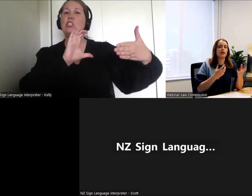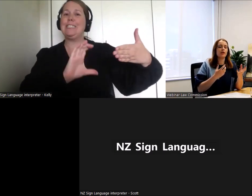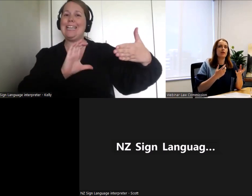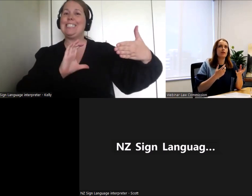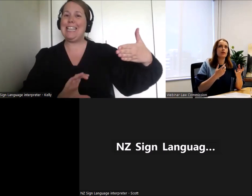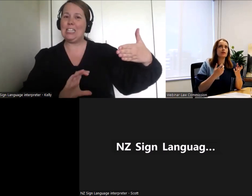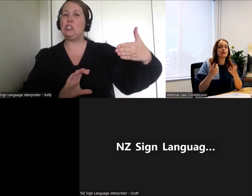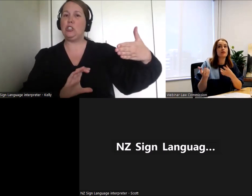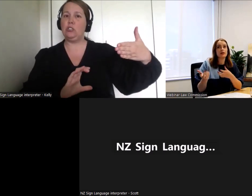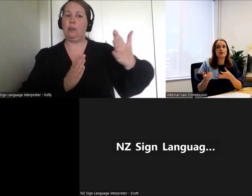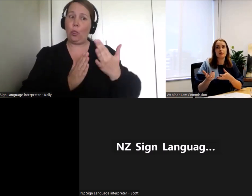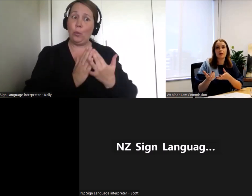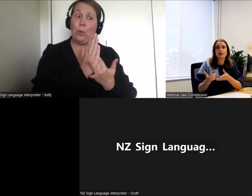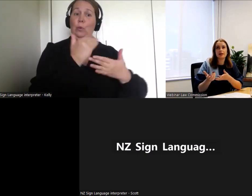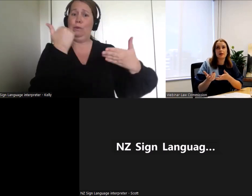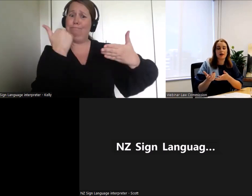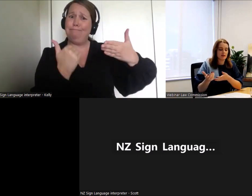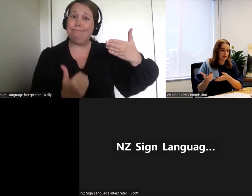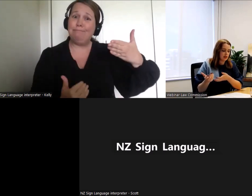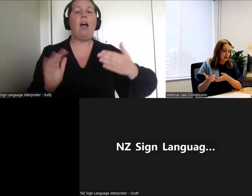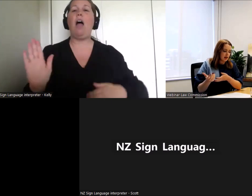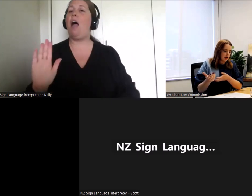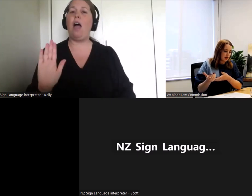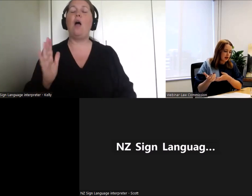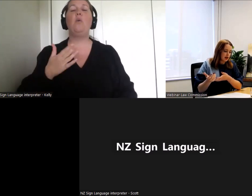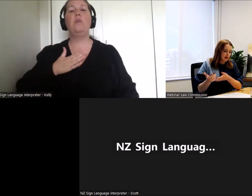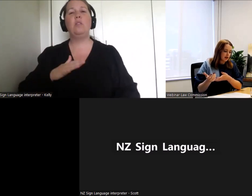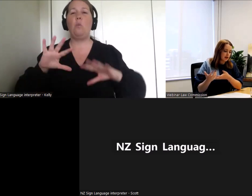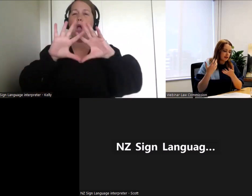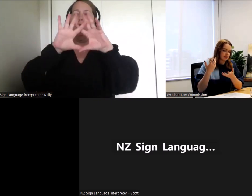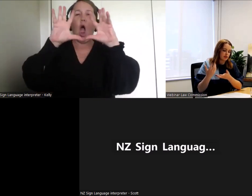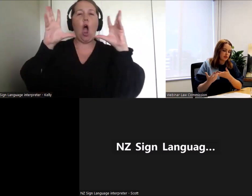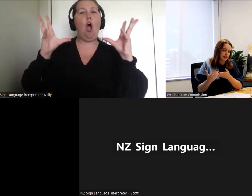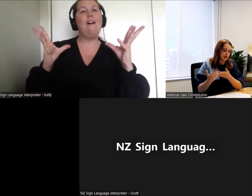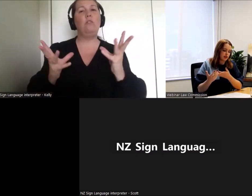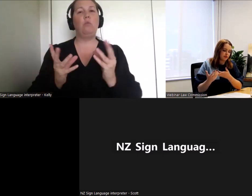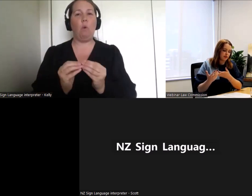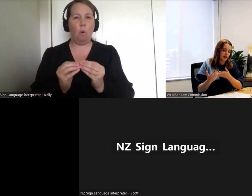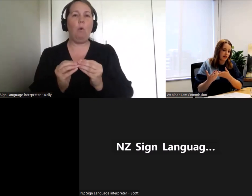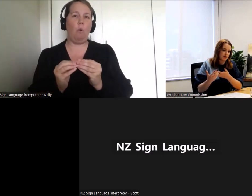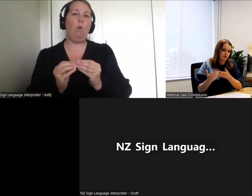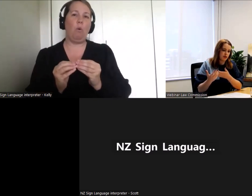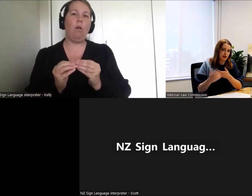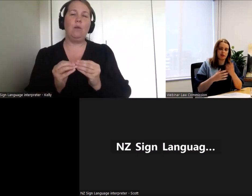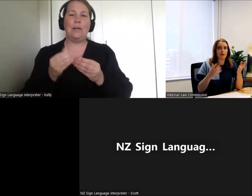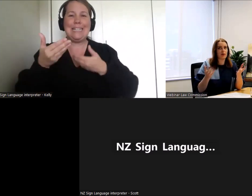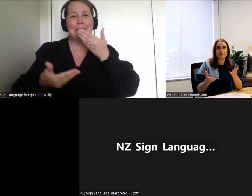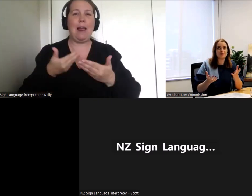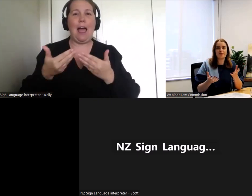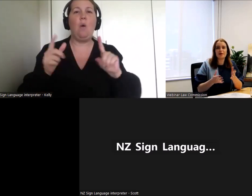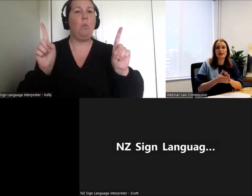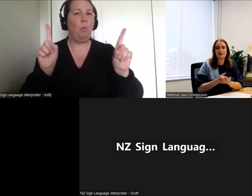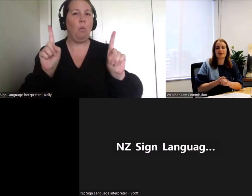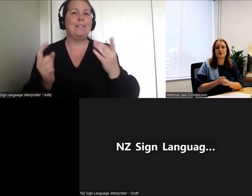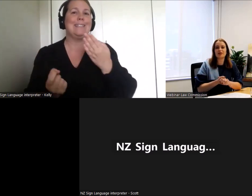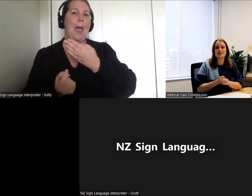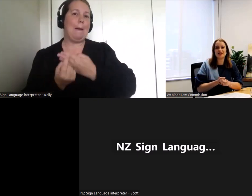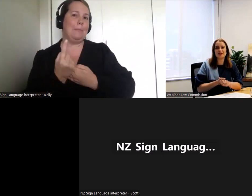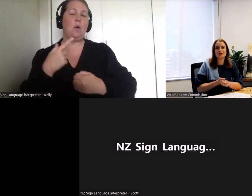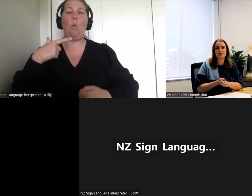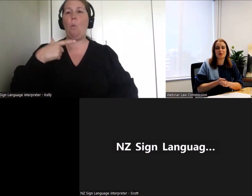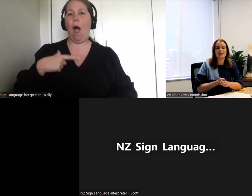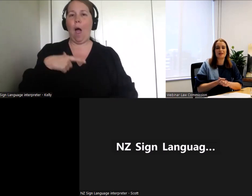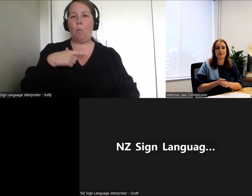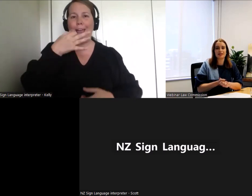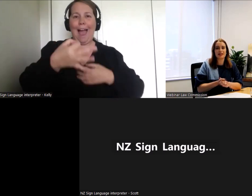overview of the sorts of things that we're asking about in this consultation and and you may well be familiar with some of